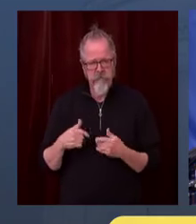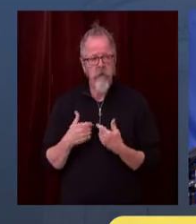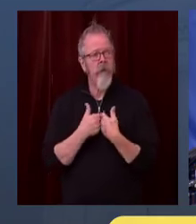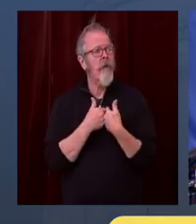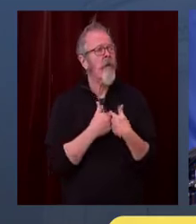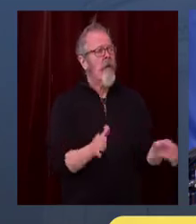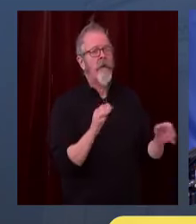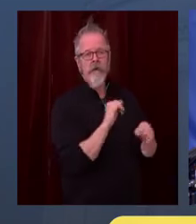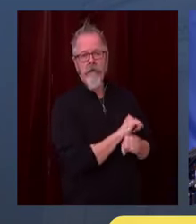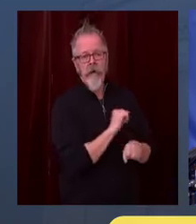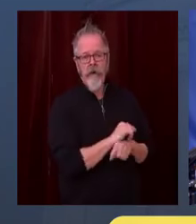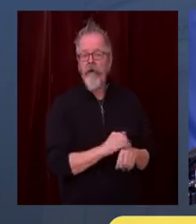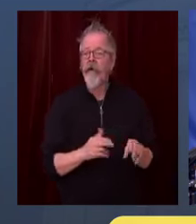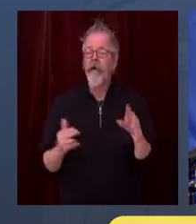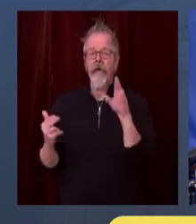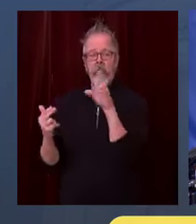benefits.